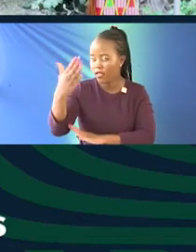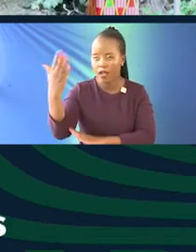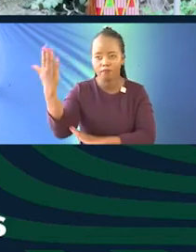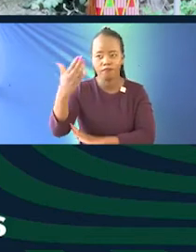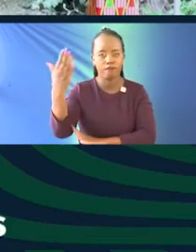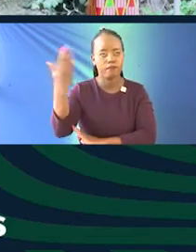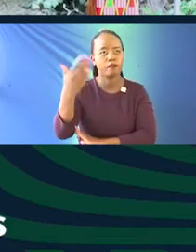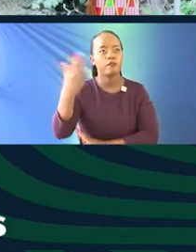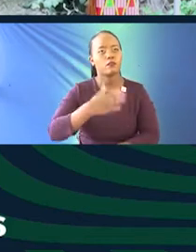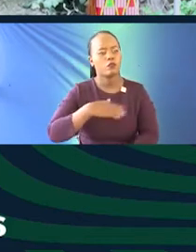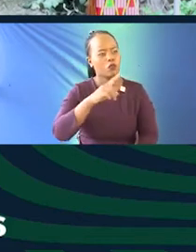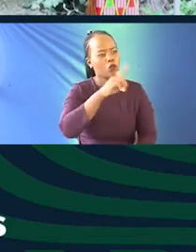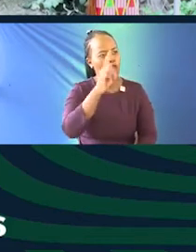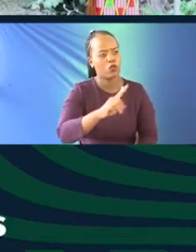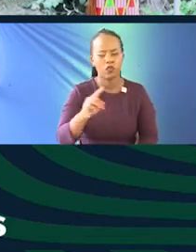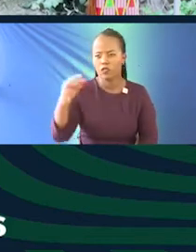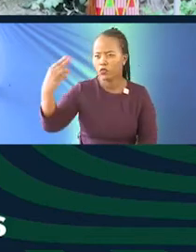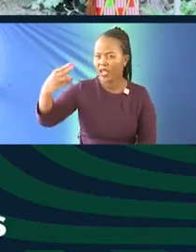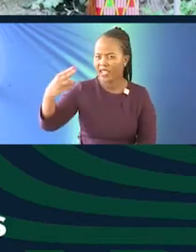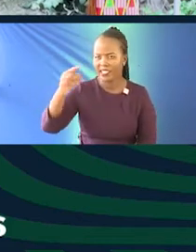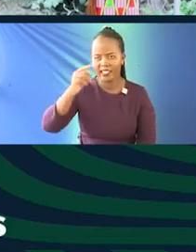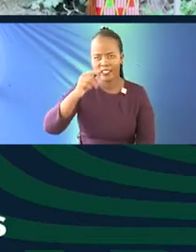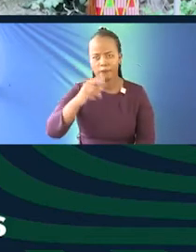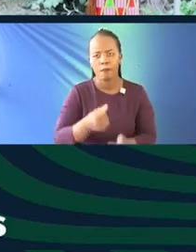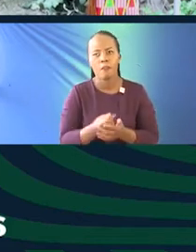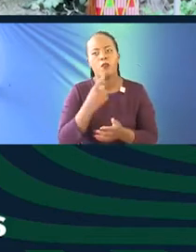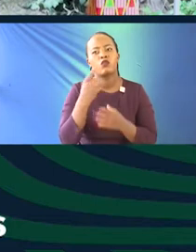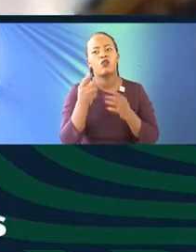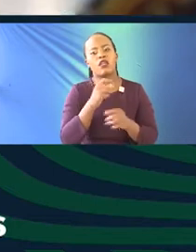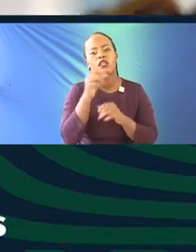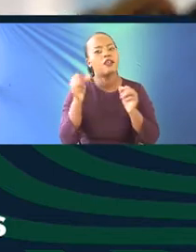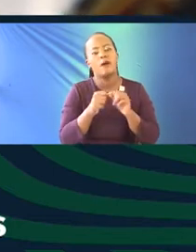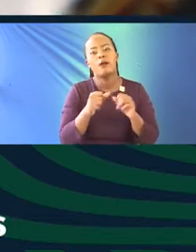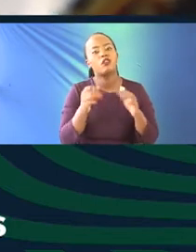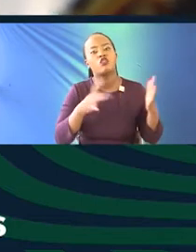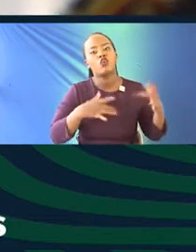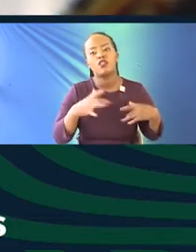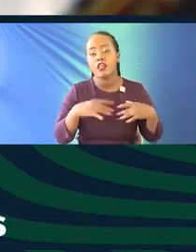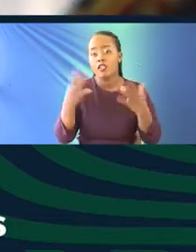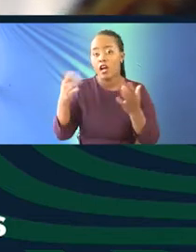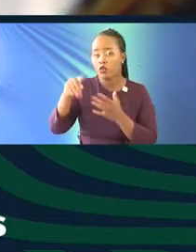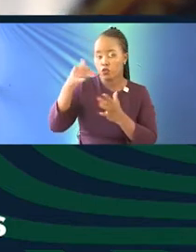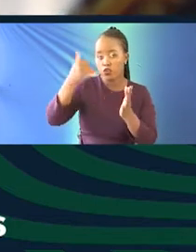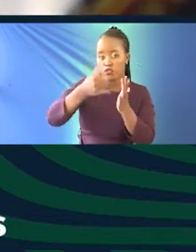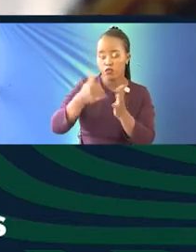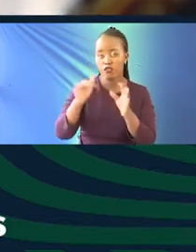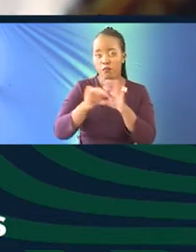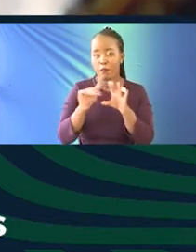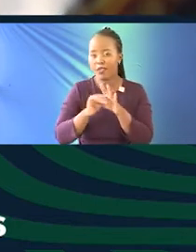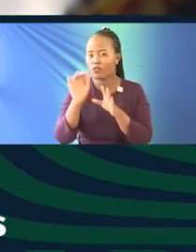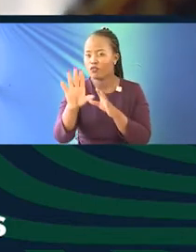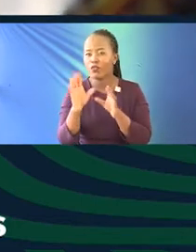My question is to Harriet. I've heard you speak concerning how you've involved members of your community